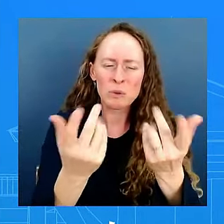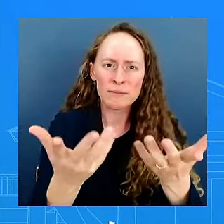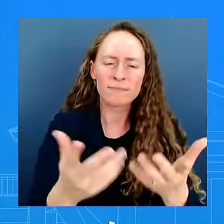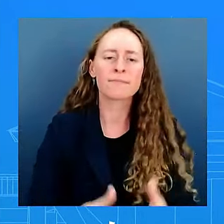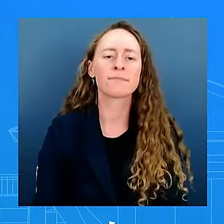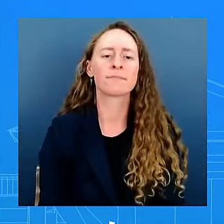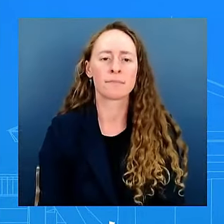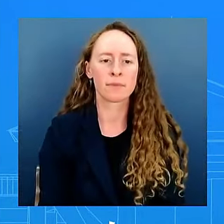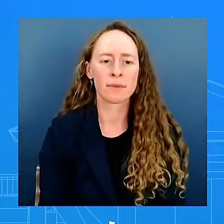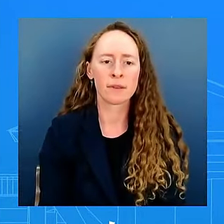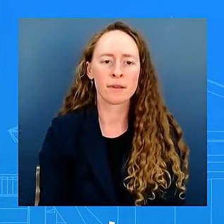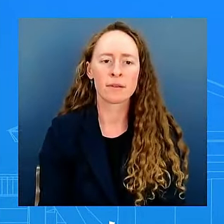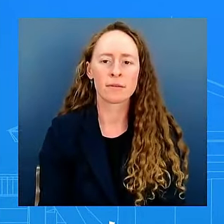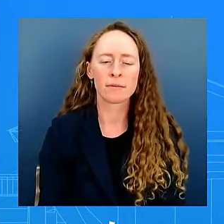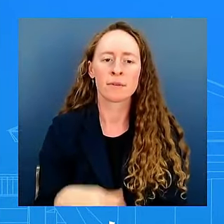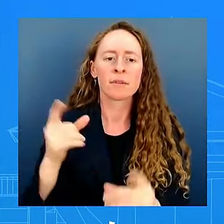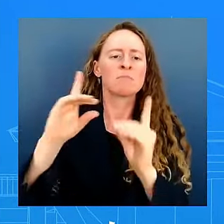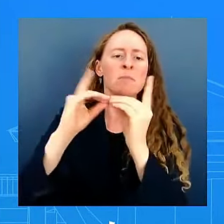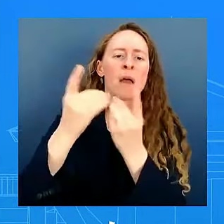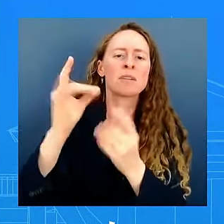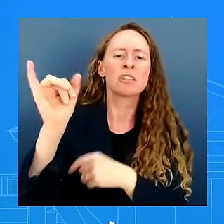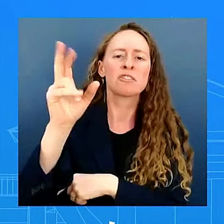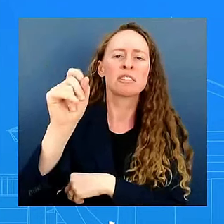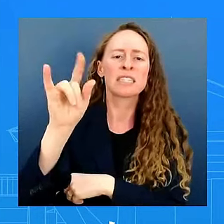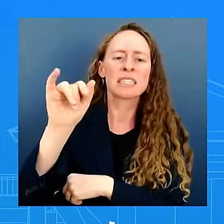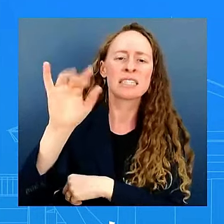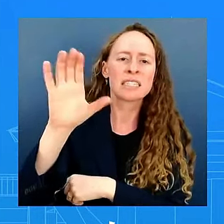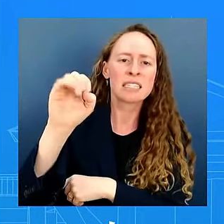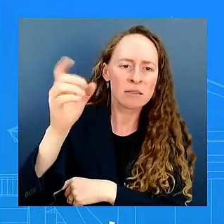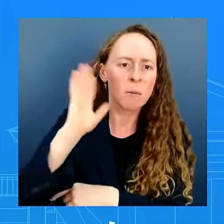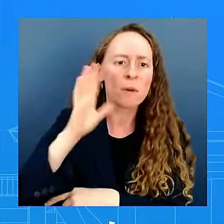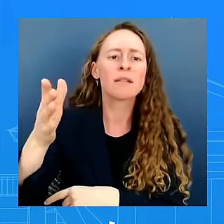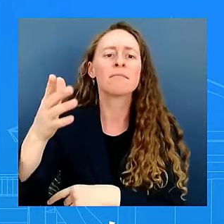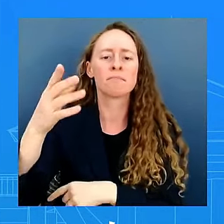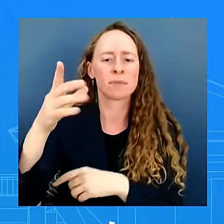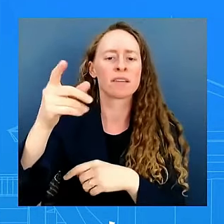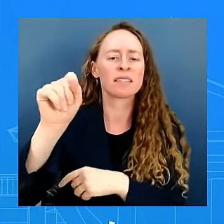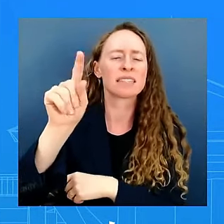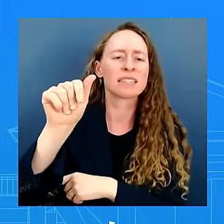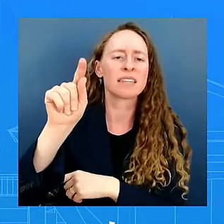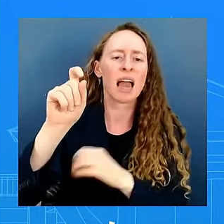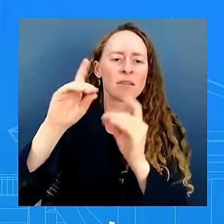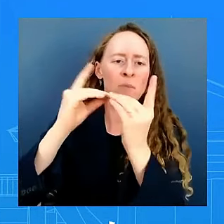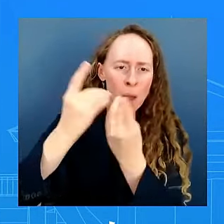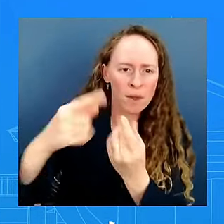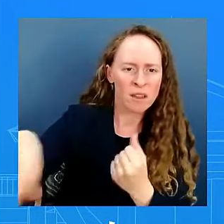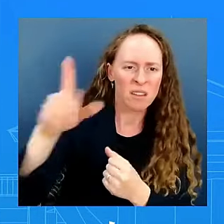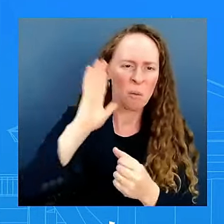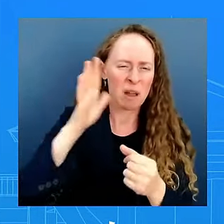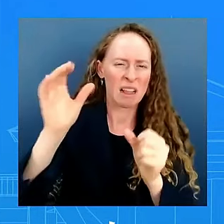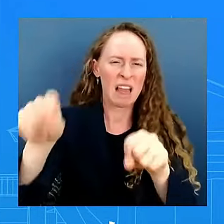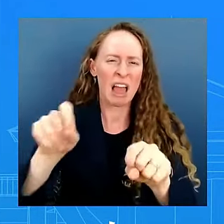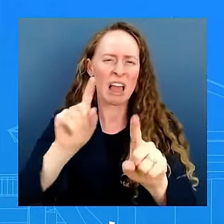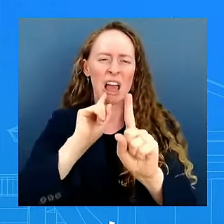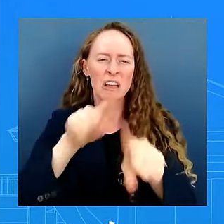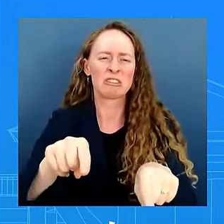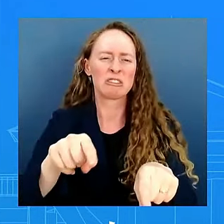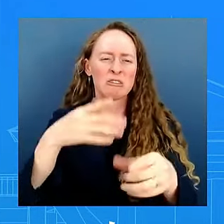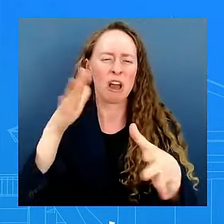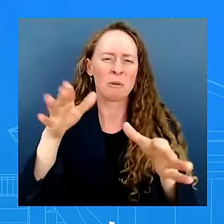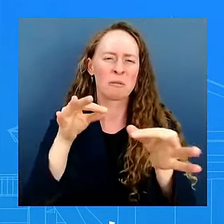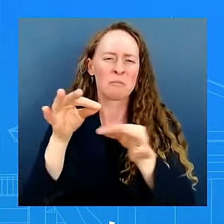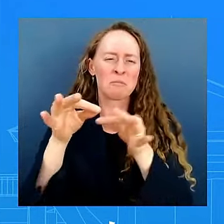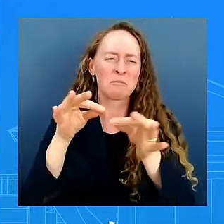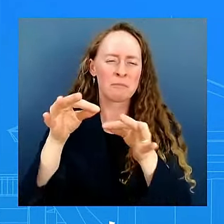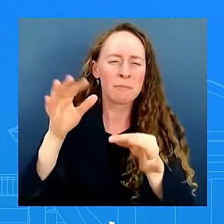their announcement you heard from the state department today you heard from the department of justice last week we are taking this very seriously